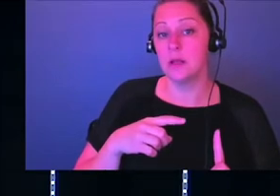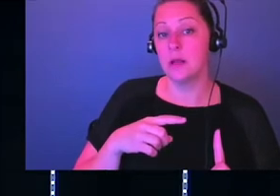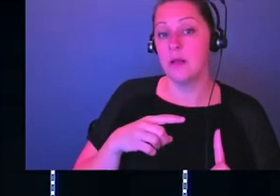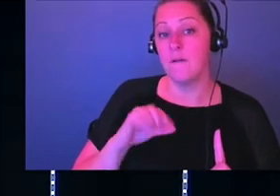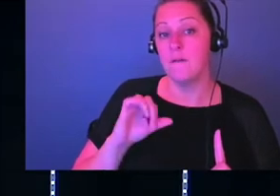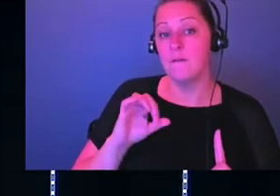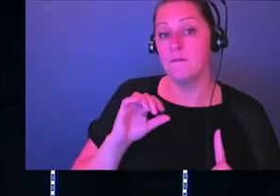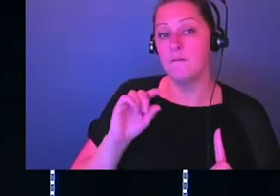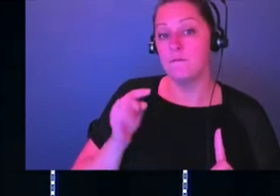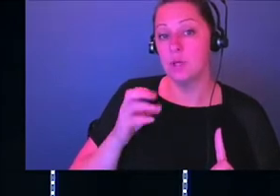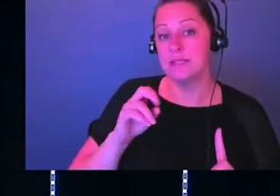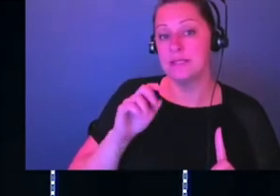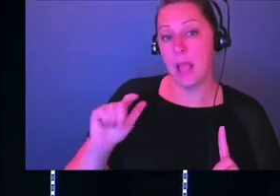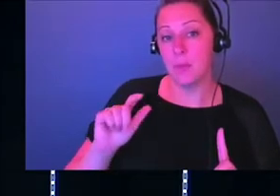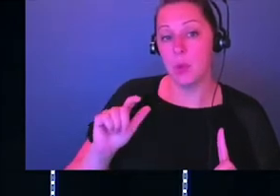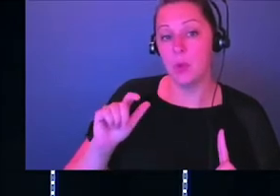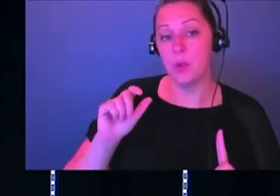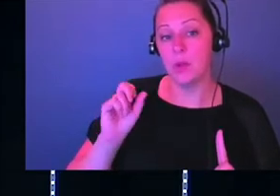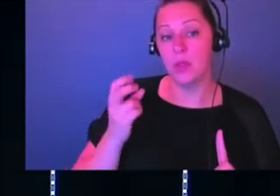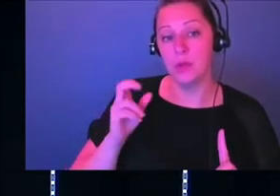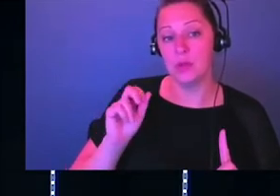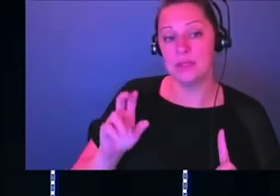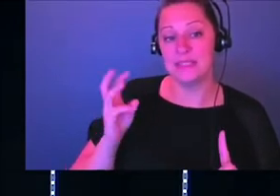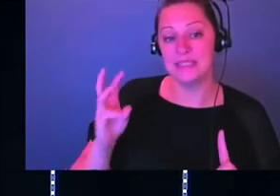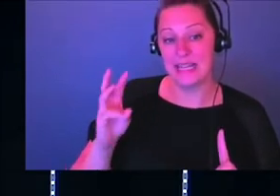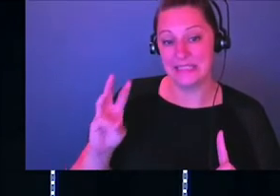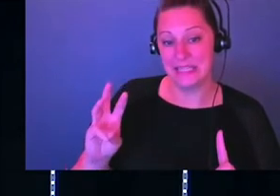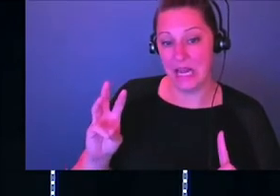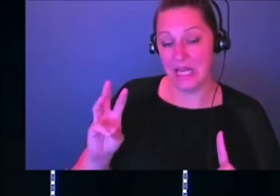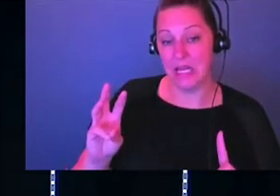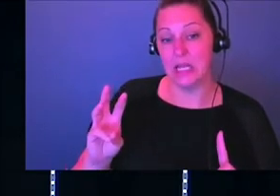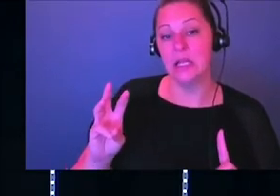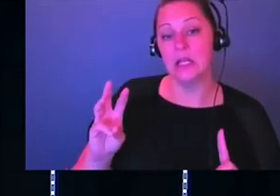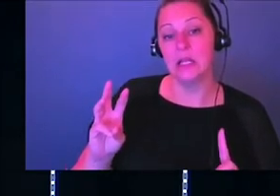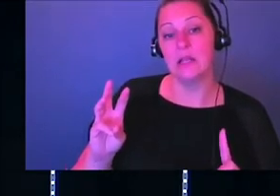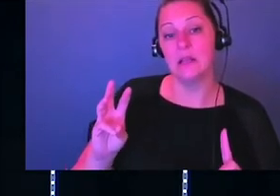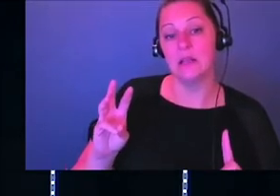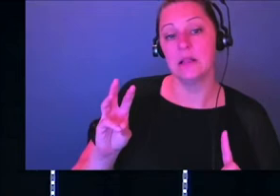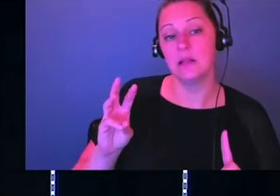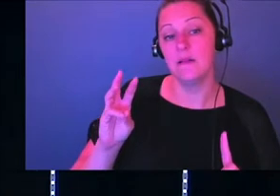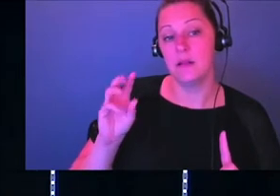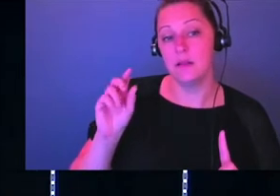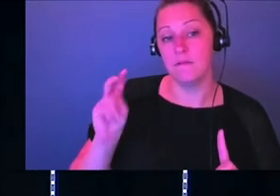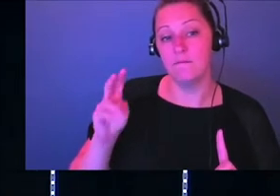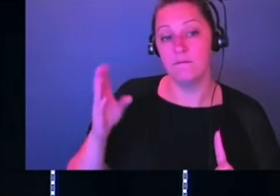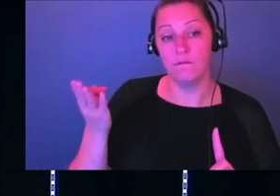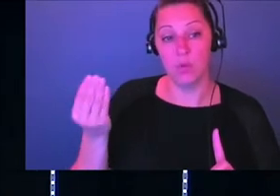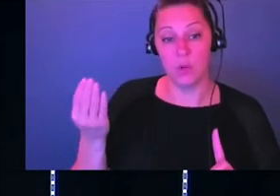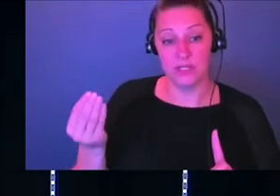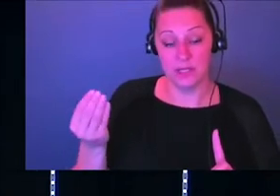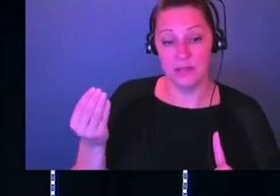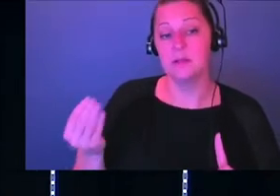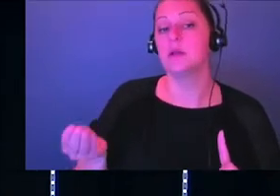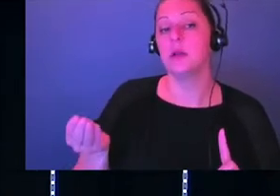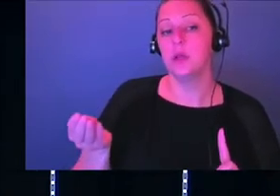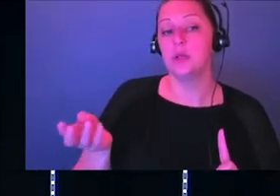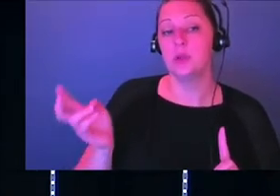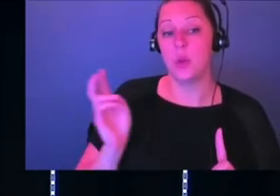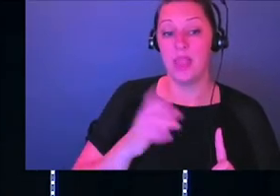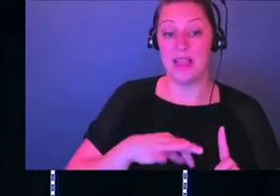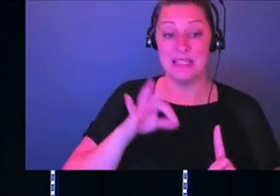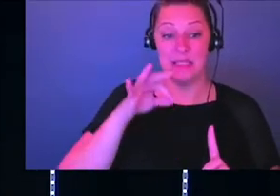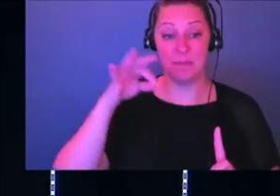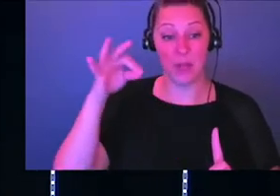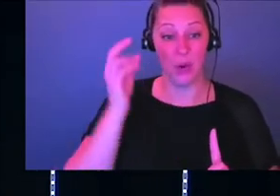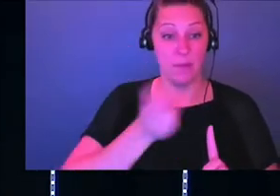14, we're reading out of the NLT translation. It says, now the spirit of the Lord had left Saul. It's been removed, right? And